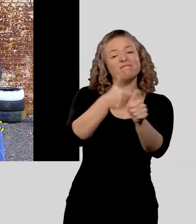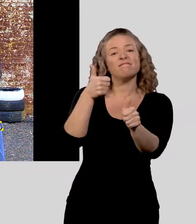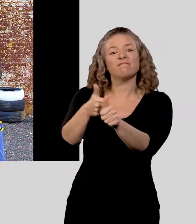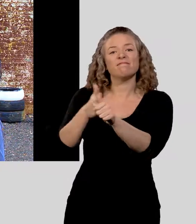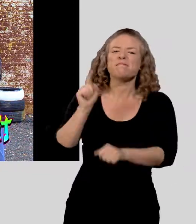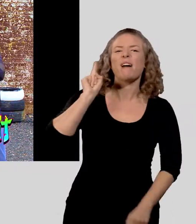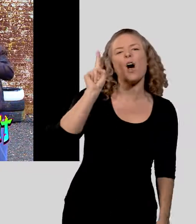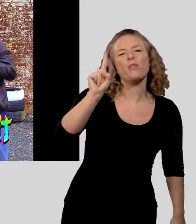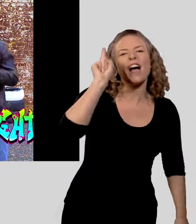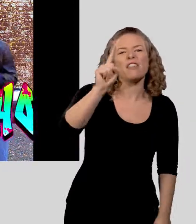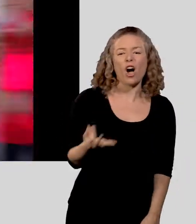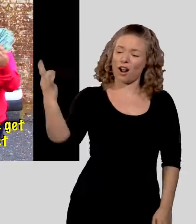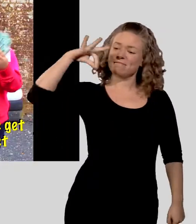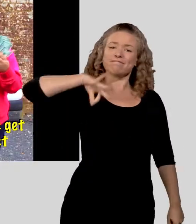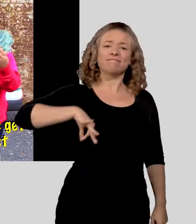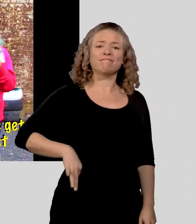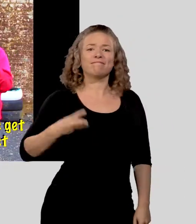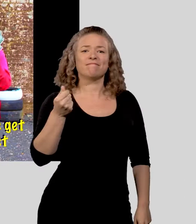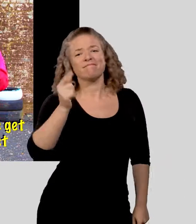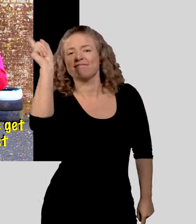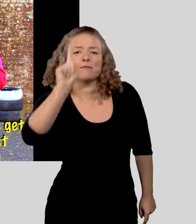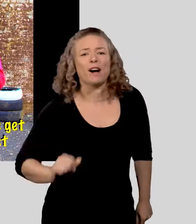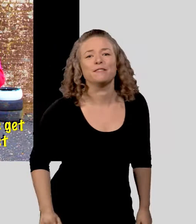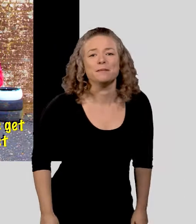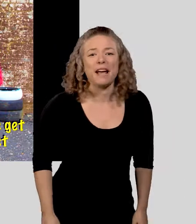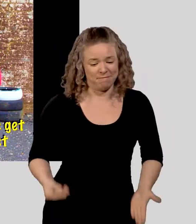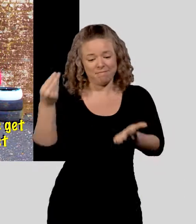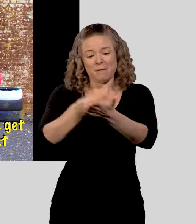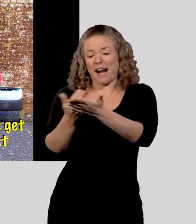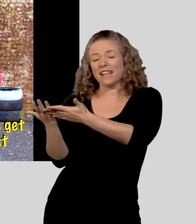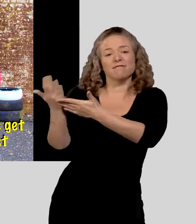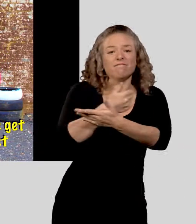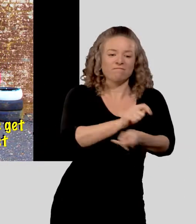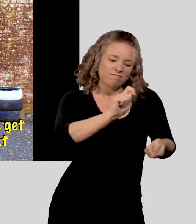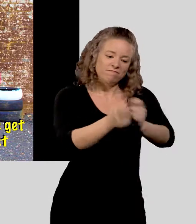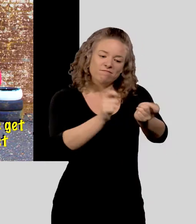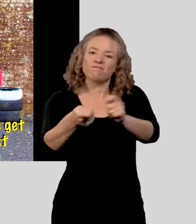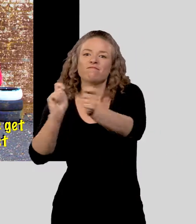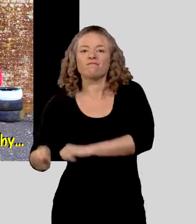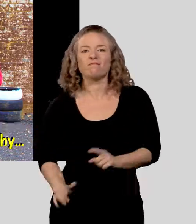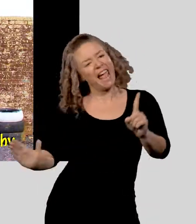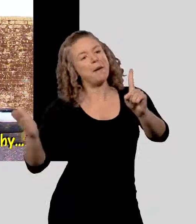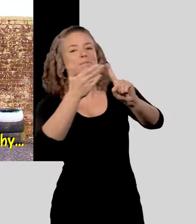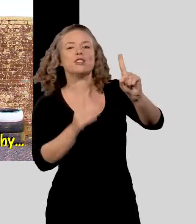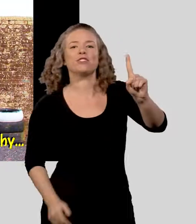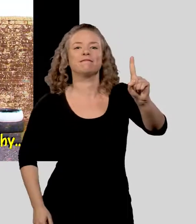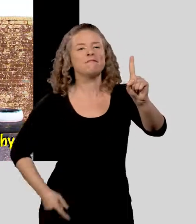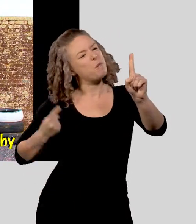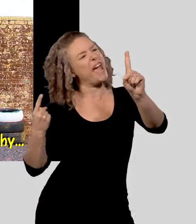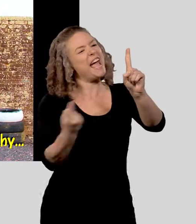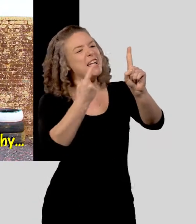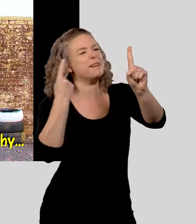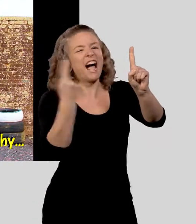dope activities, but hold that thought We're not for profit, any dollar we get is used to make life better, you bet Ambition,